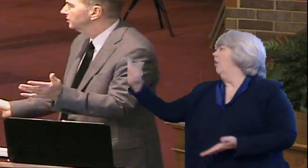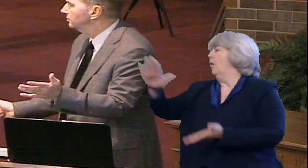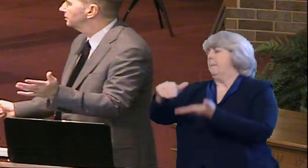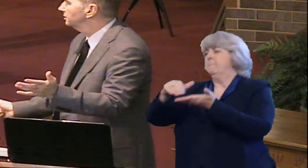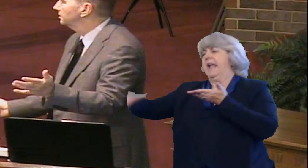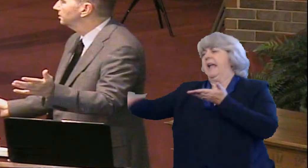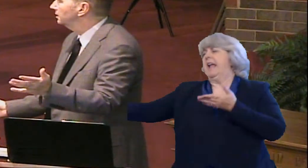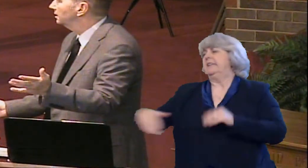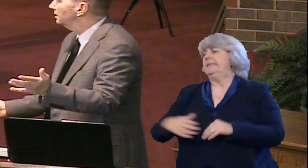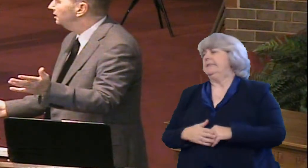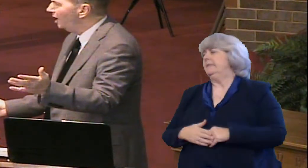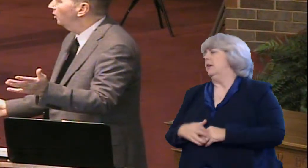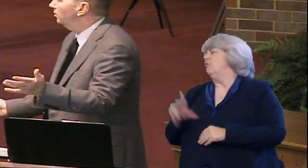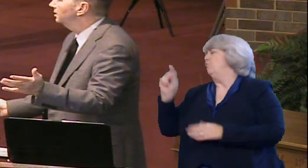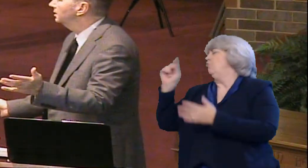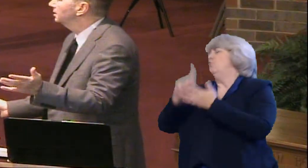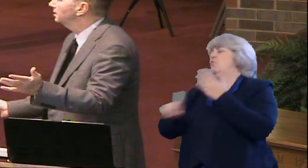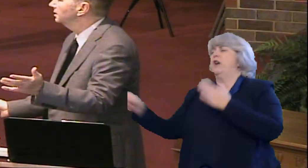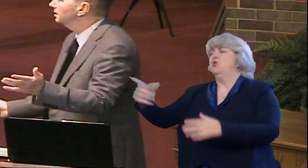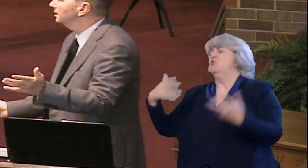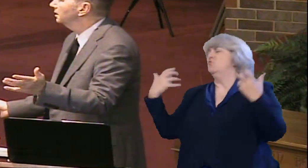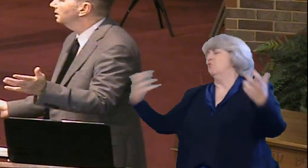want to? No.